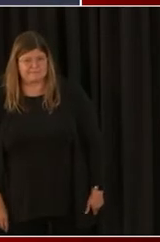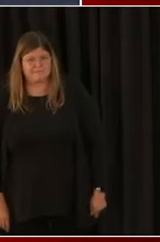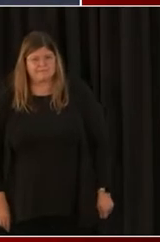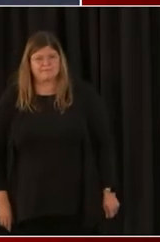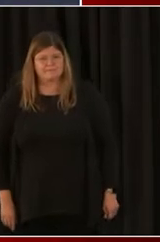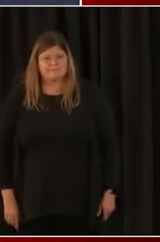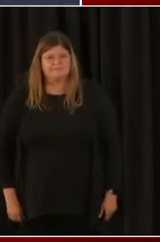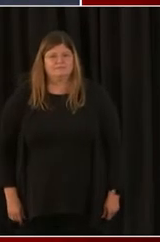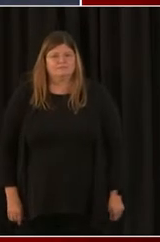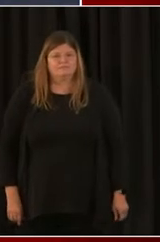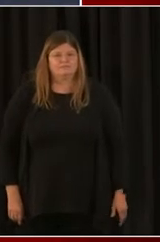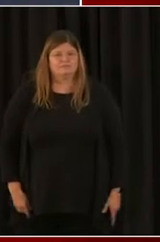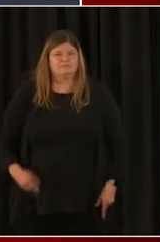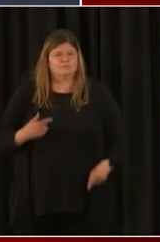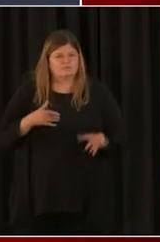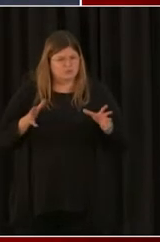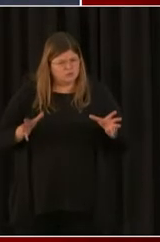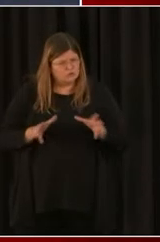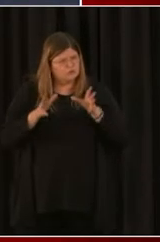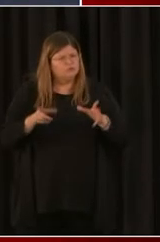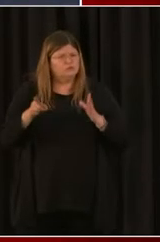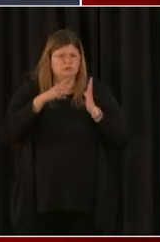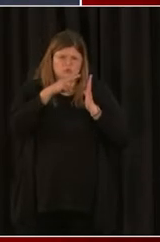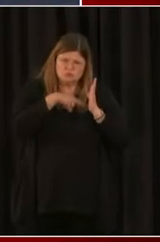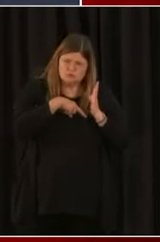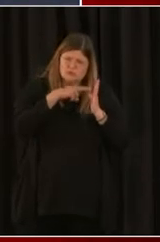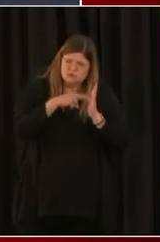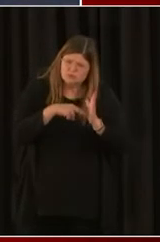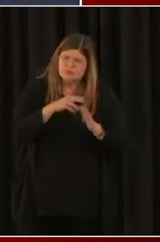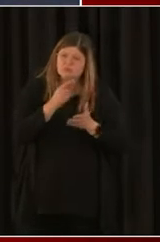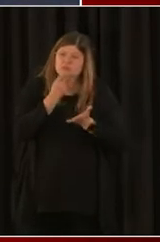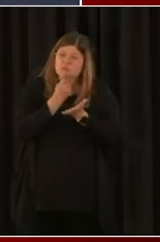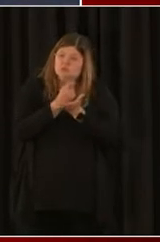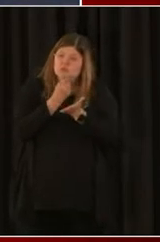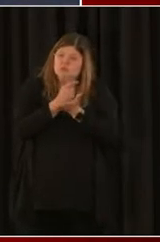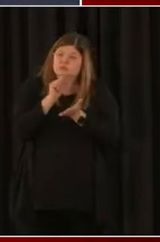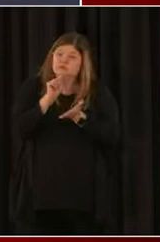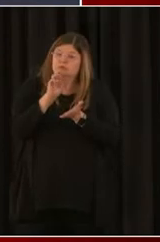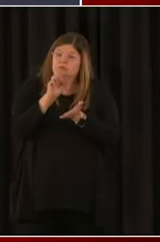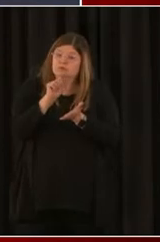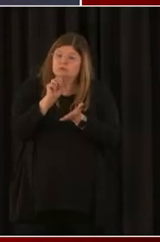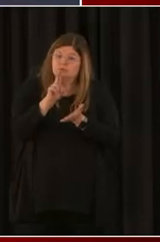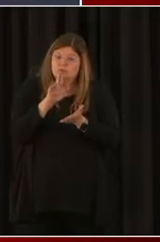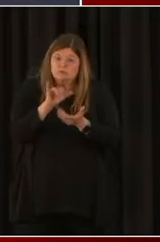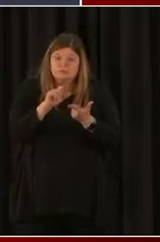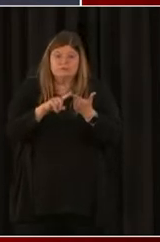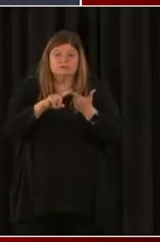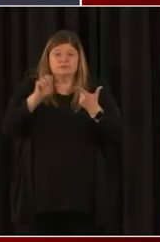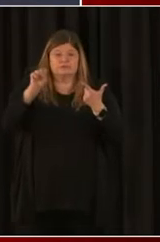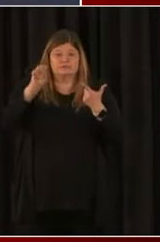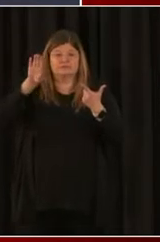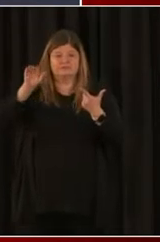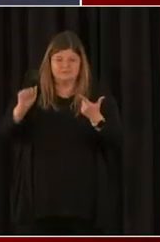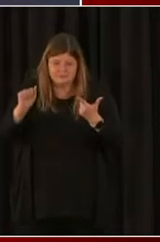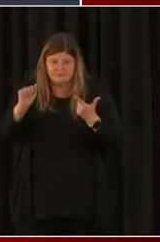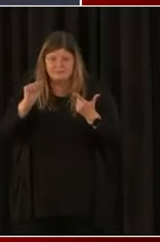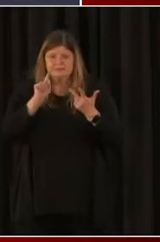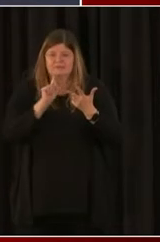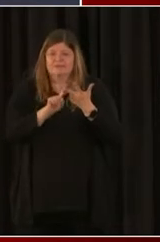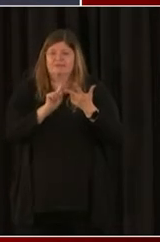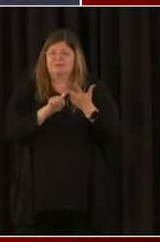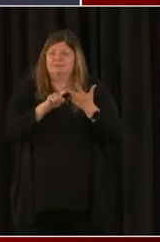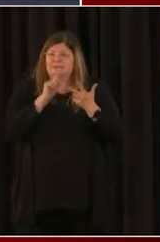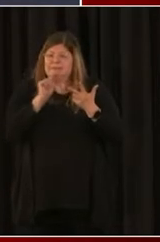SBA.gov, we have a forgiveness portal for lenders that we look at. So we're monitoring that several times a day to have the latest